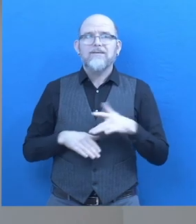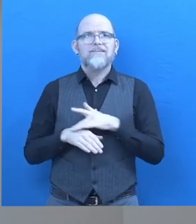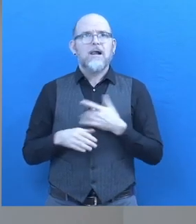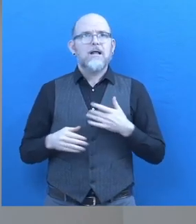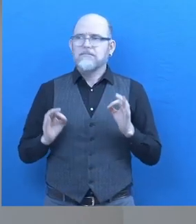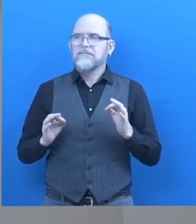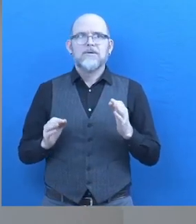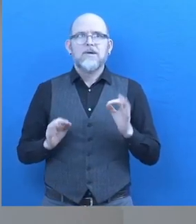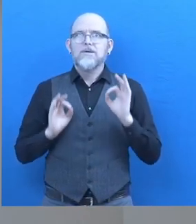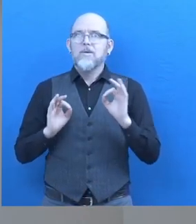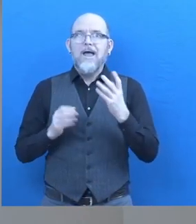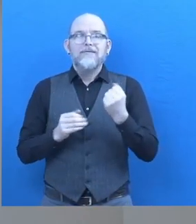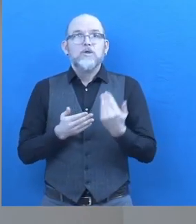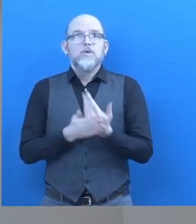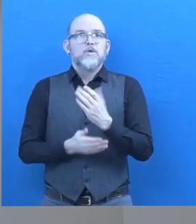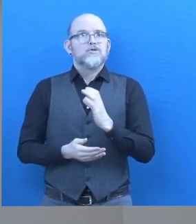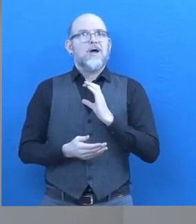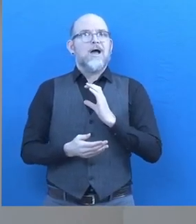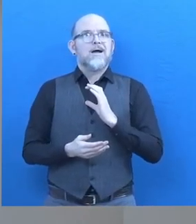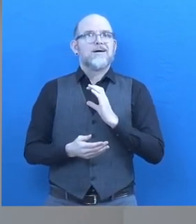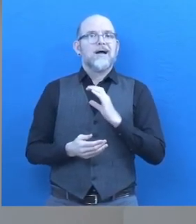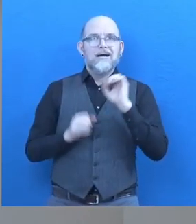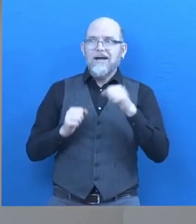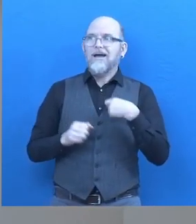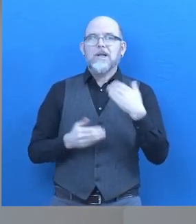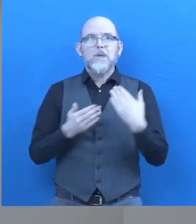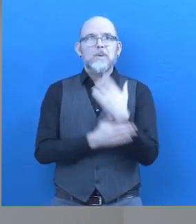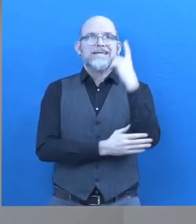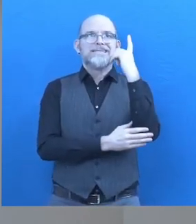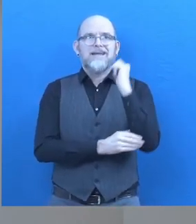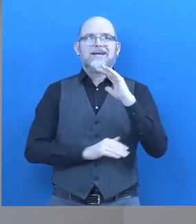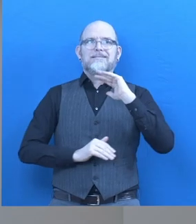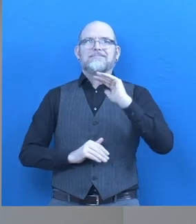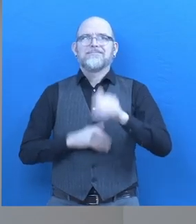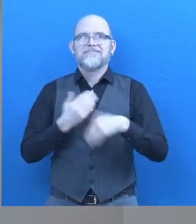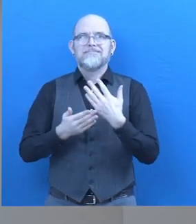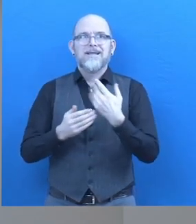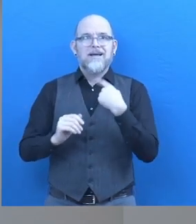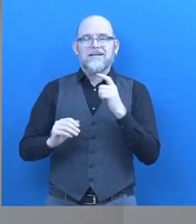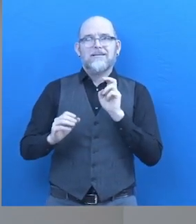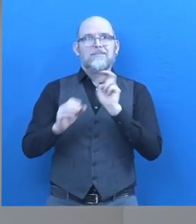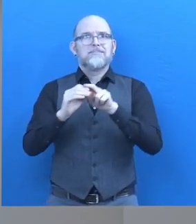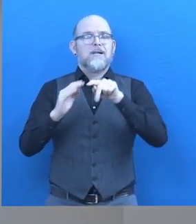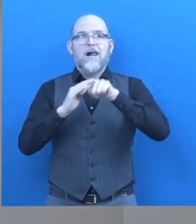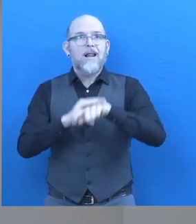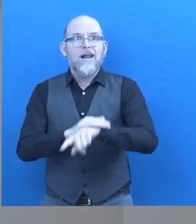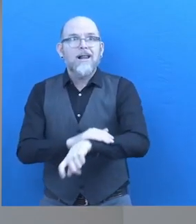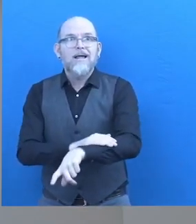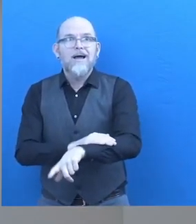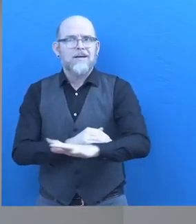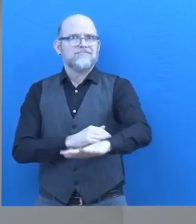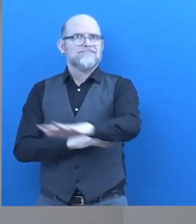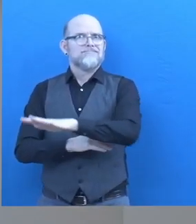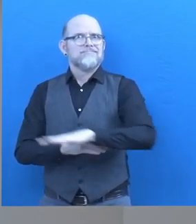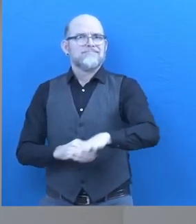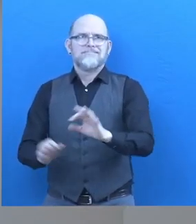chance to start over and go to a deeper path in a field